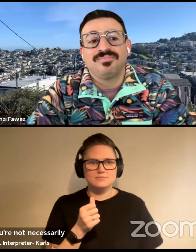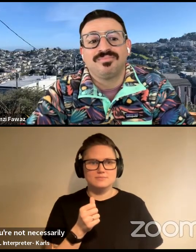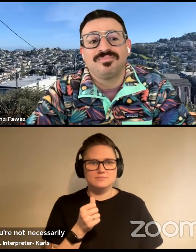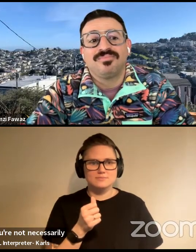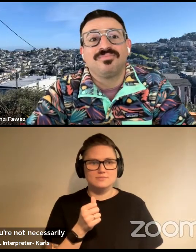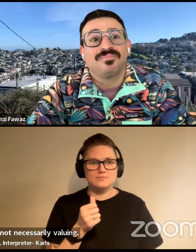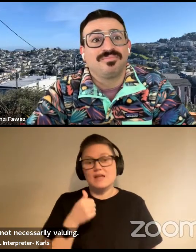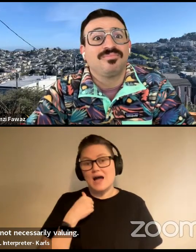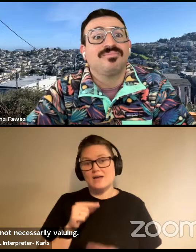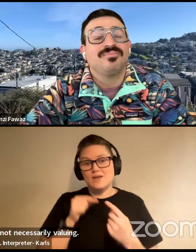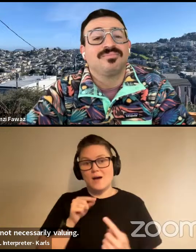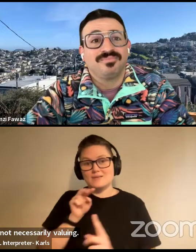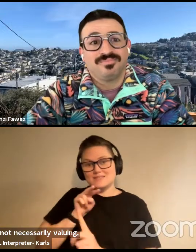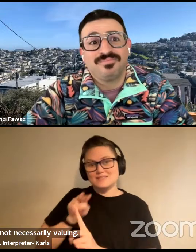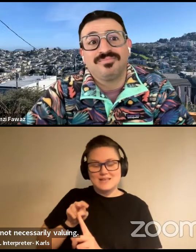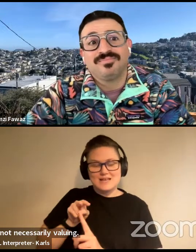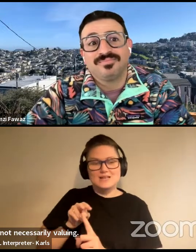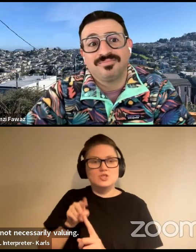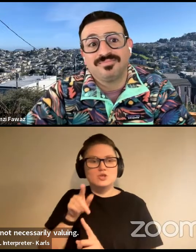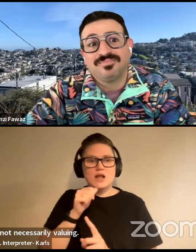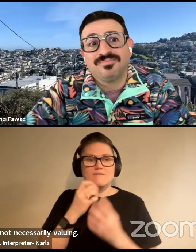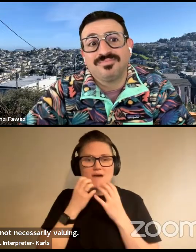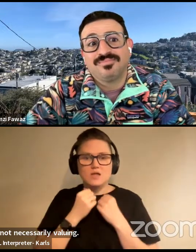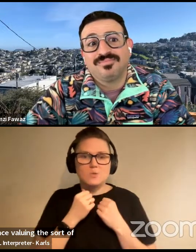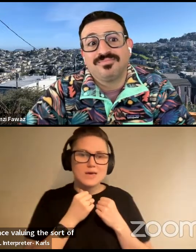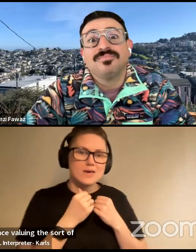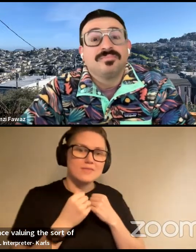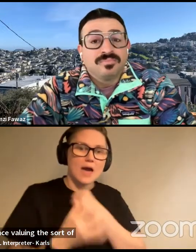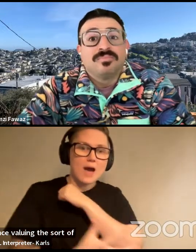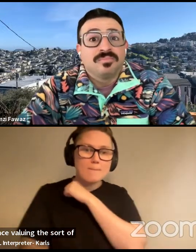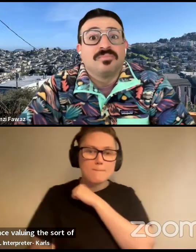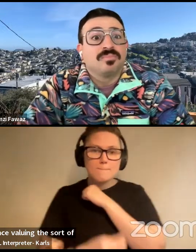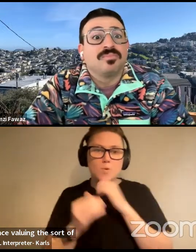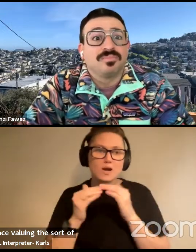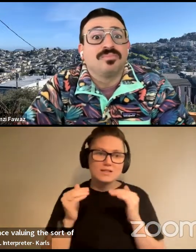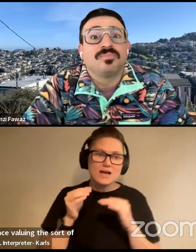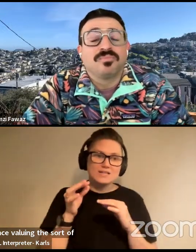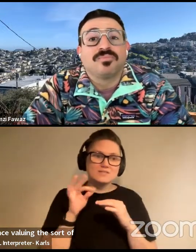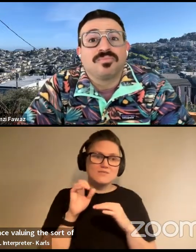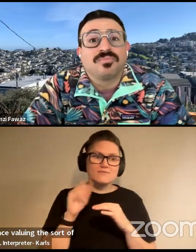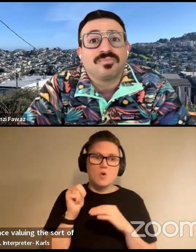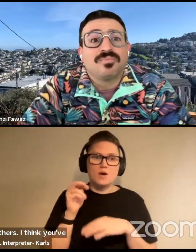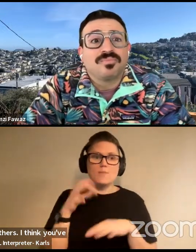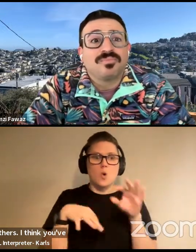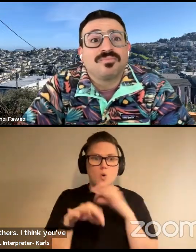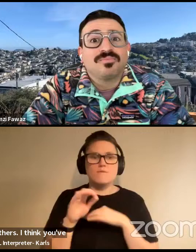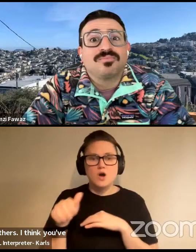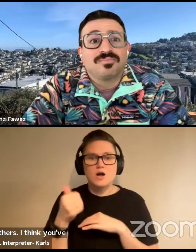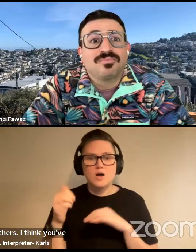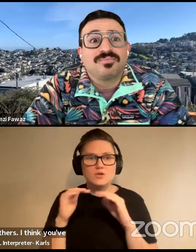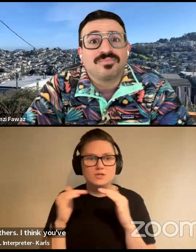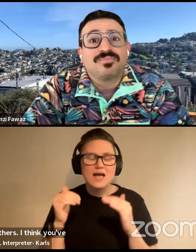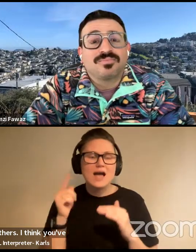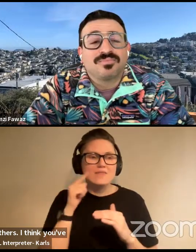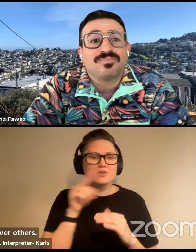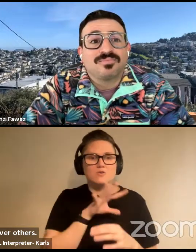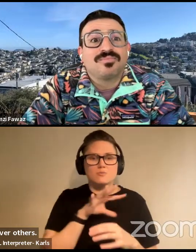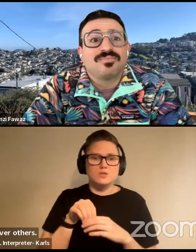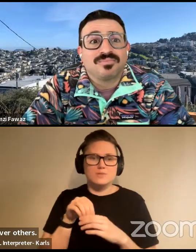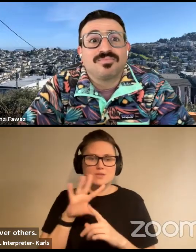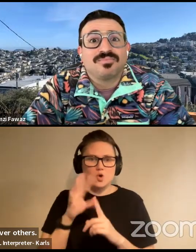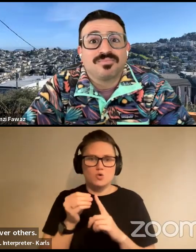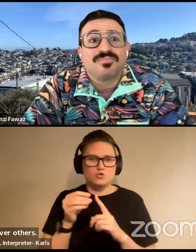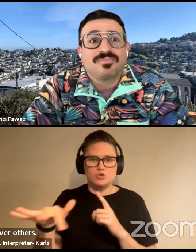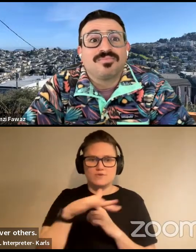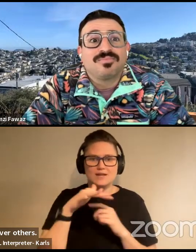the opposite stance, valuing the sort of poor class form over others. I think you'd put them in the cultural arena and let them go.